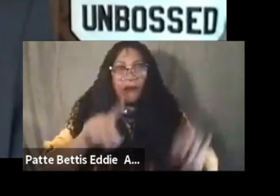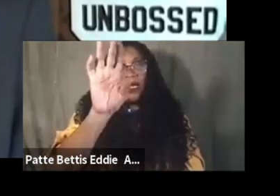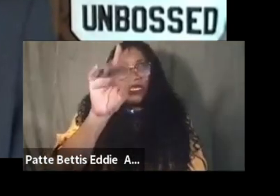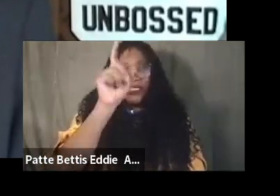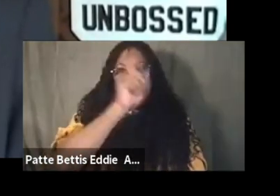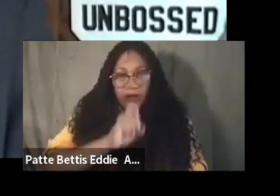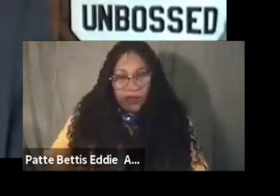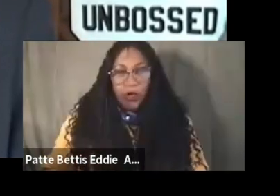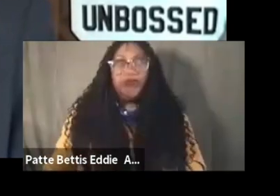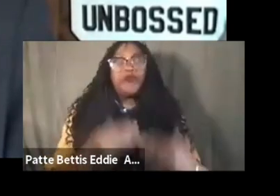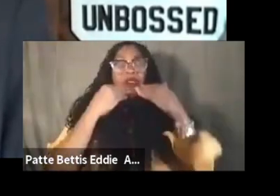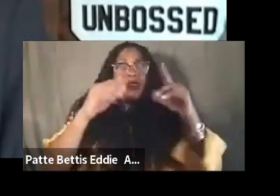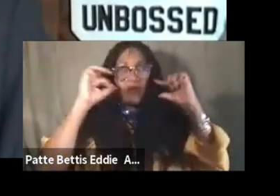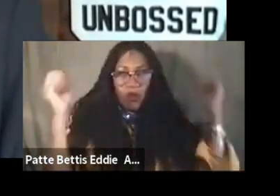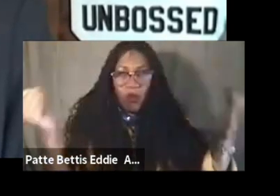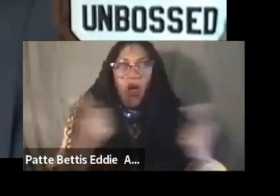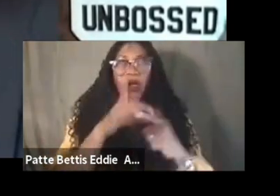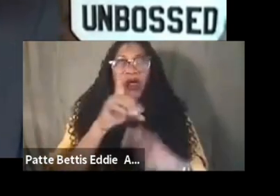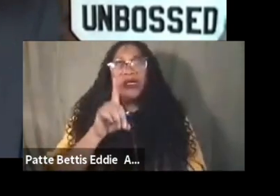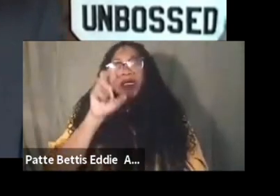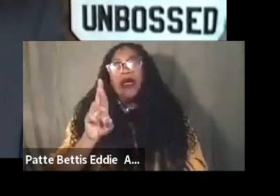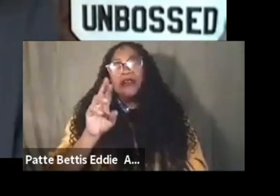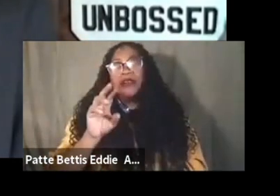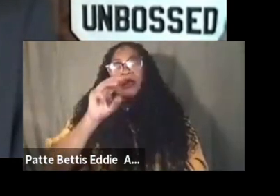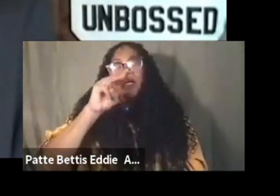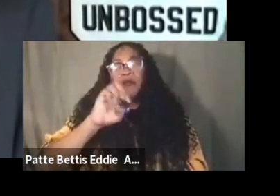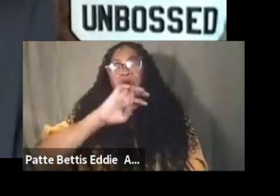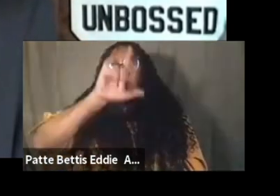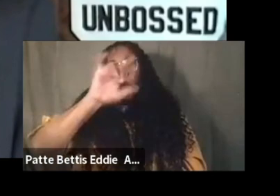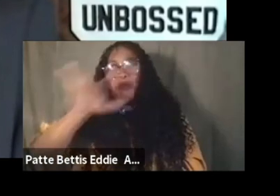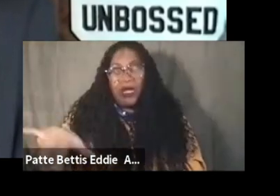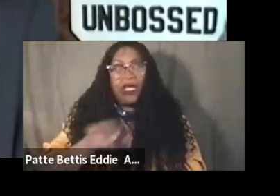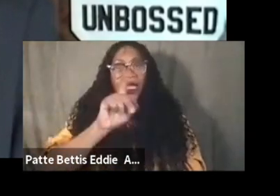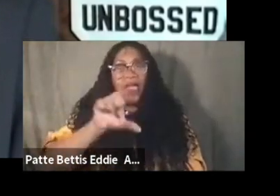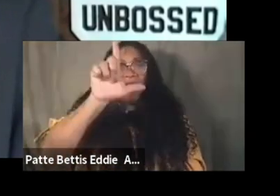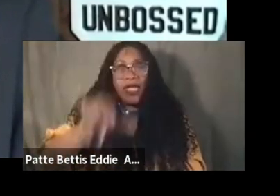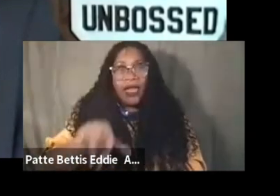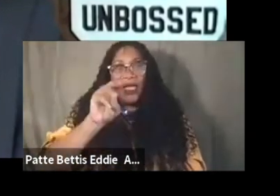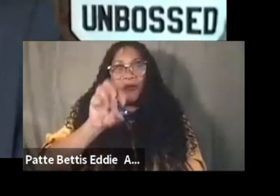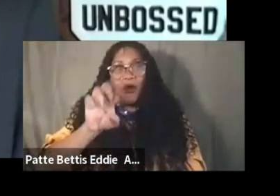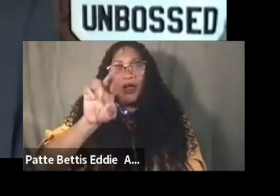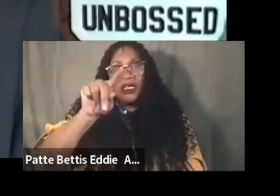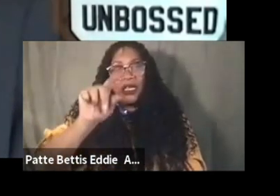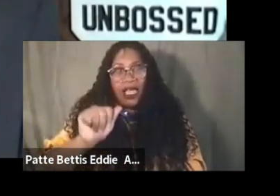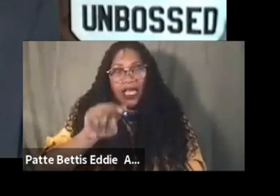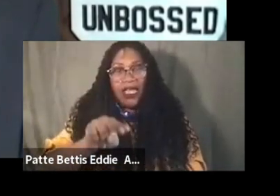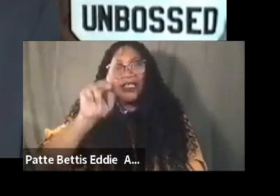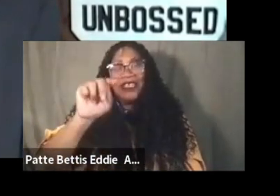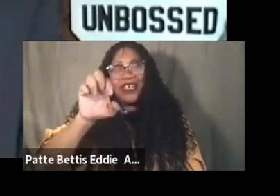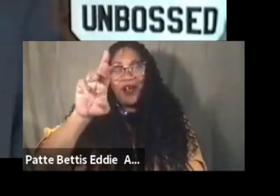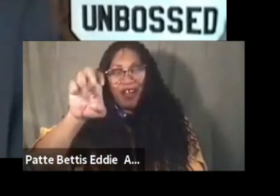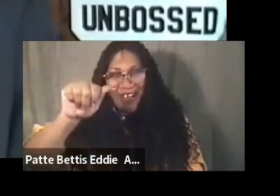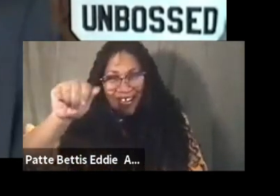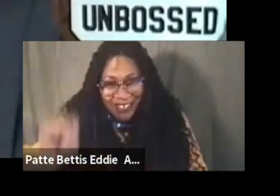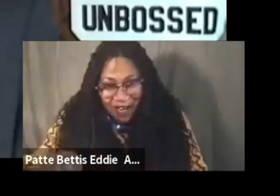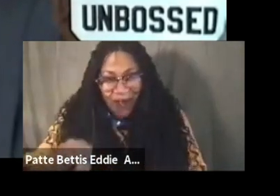you amanda d king thank you dr izetta auto mobley thank you dr kelly morgan thank you theresa rafer thank you keijo